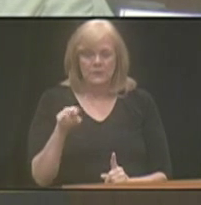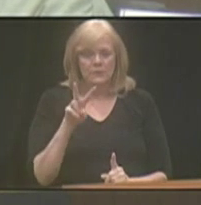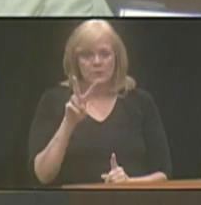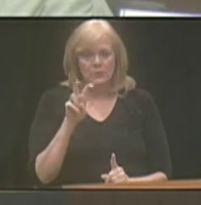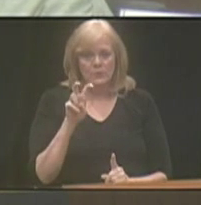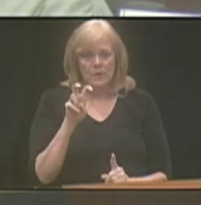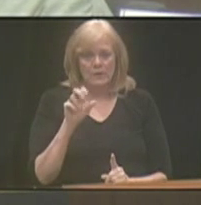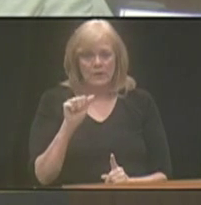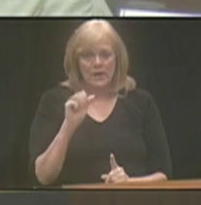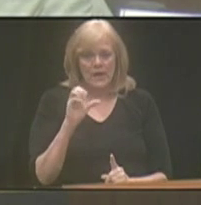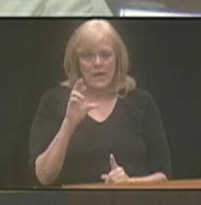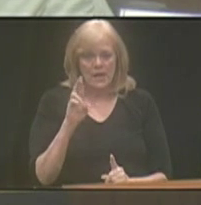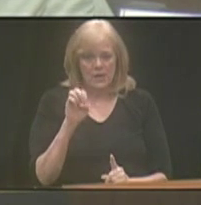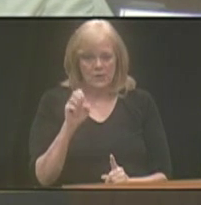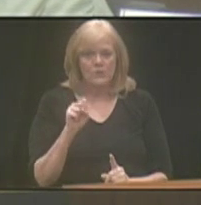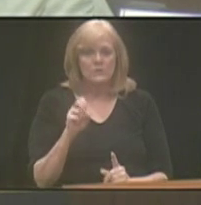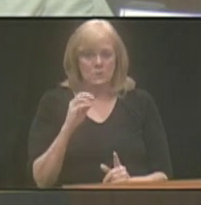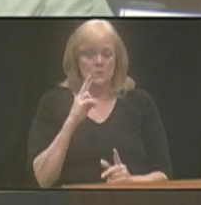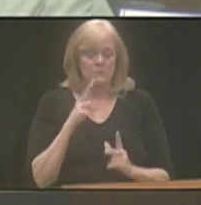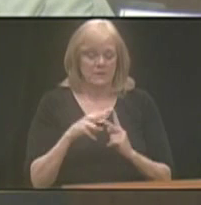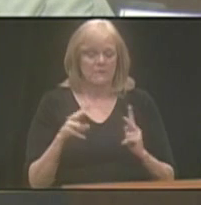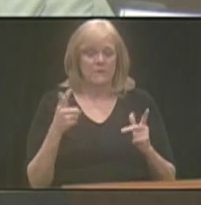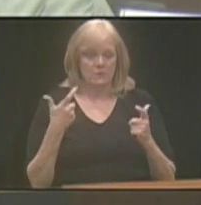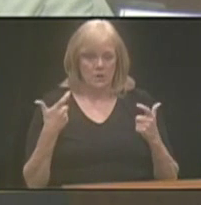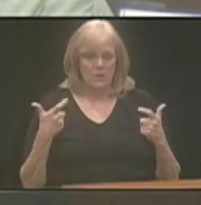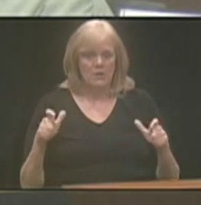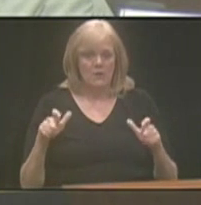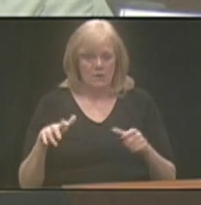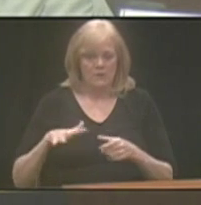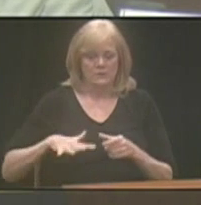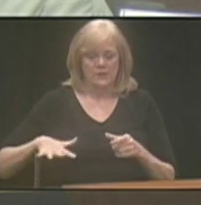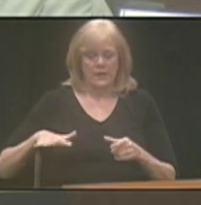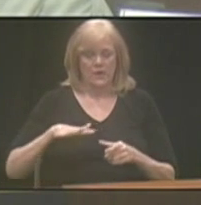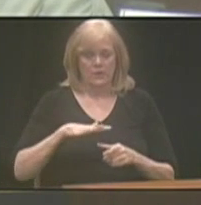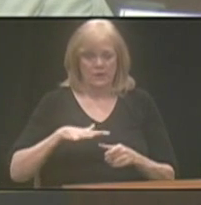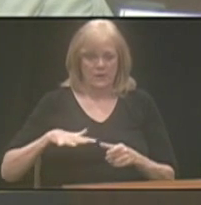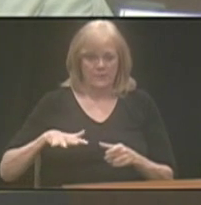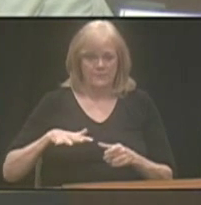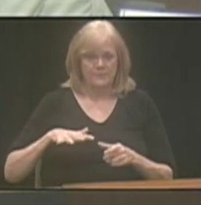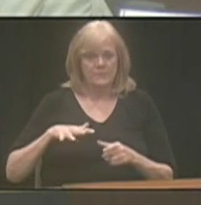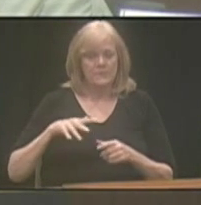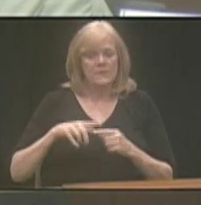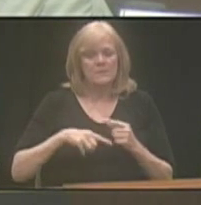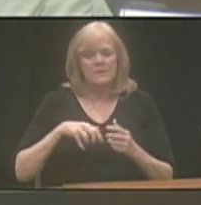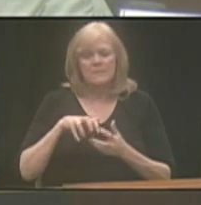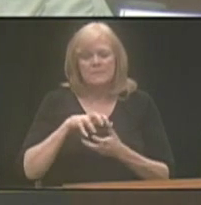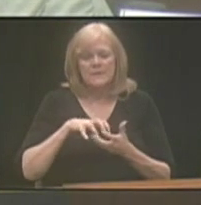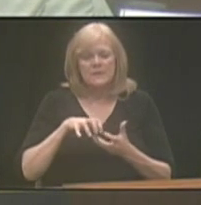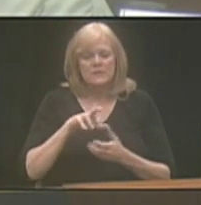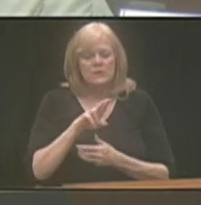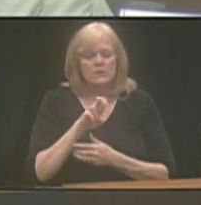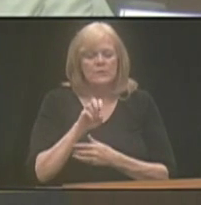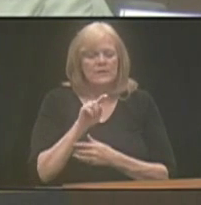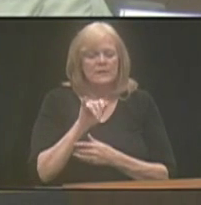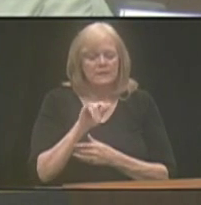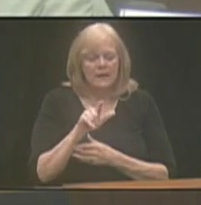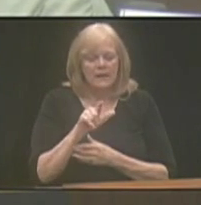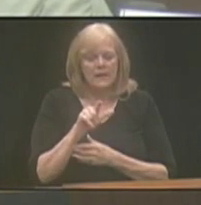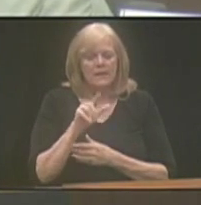200 acres, so it's going to be a very large area. And it's going to be kind of a mix of retail,